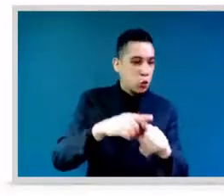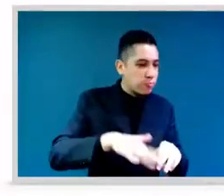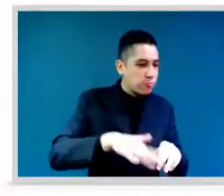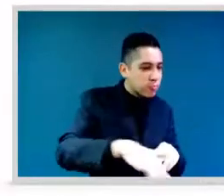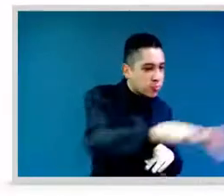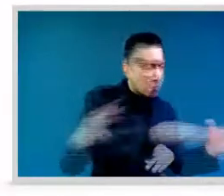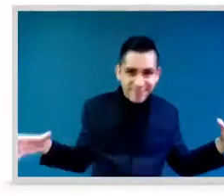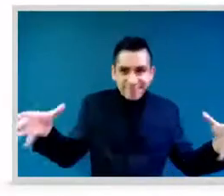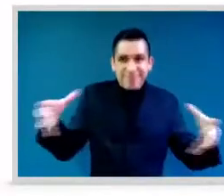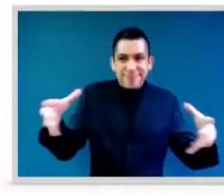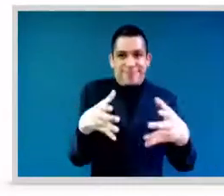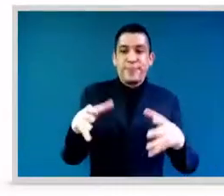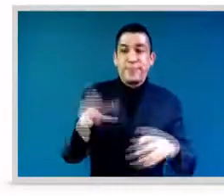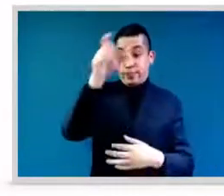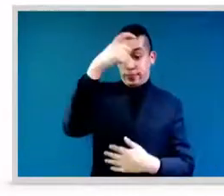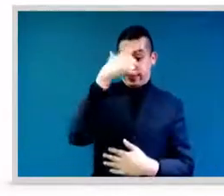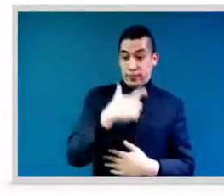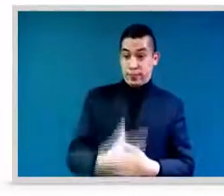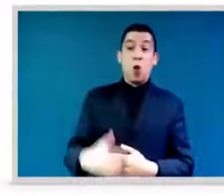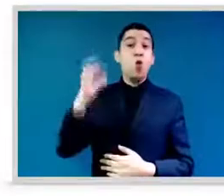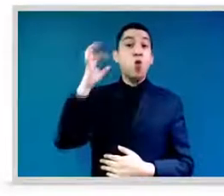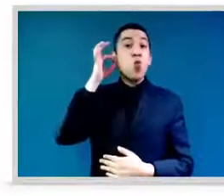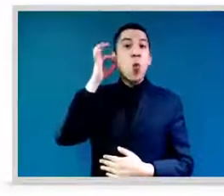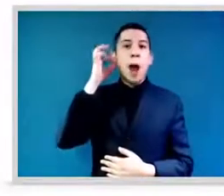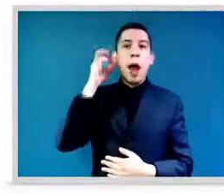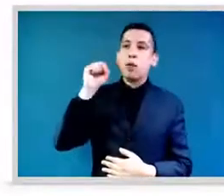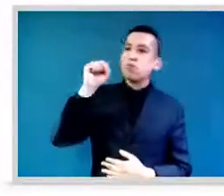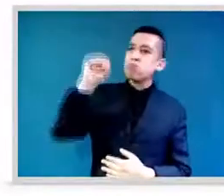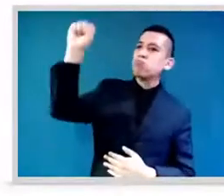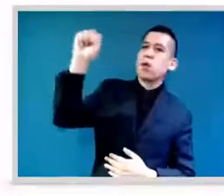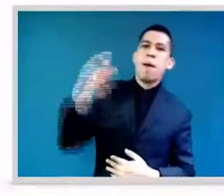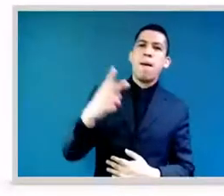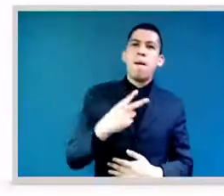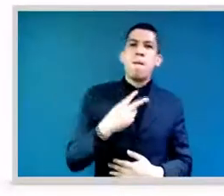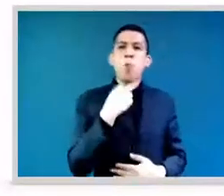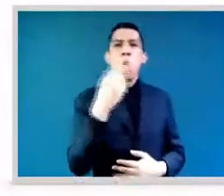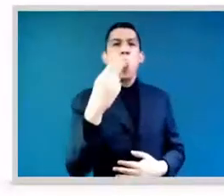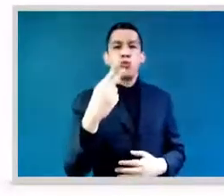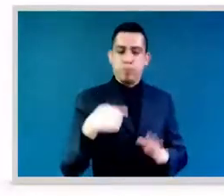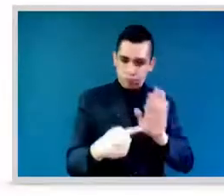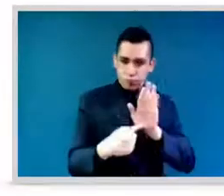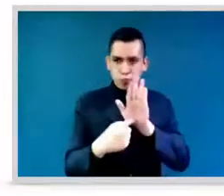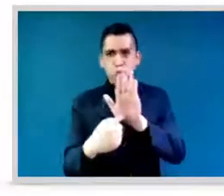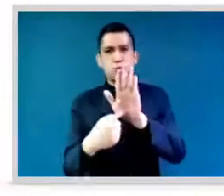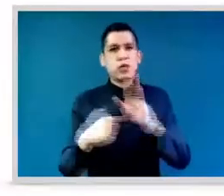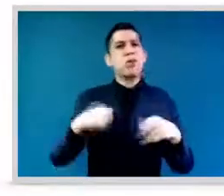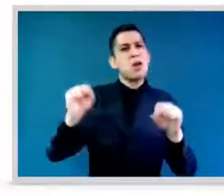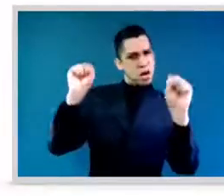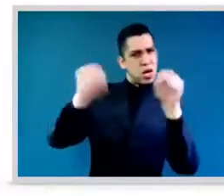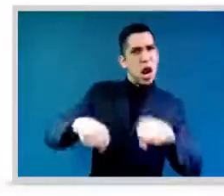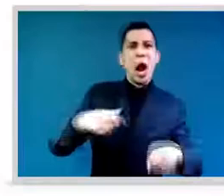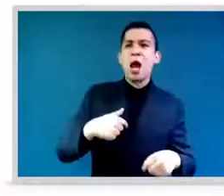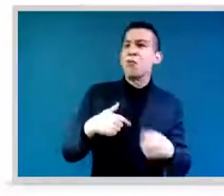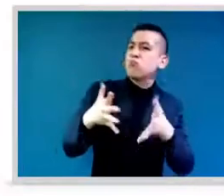be our own voices, of It's to ourselves the ones that we can be able to say what happens, what we